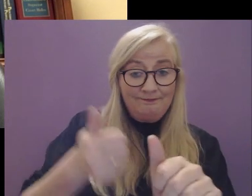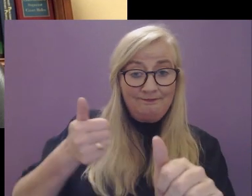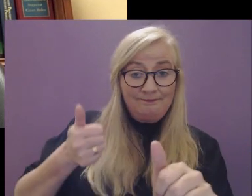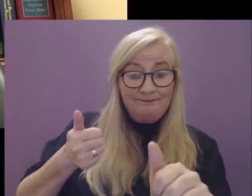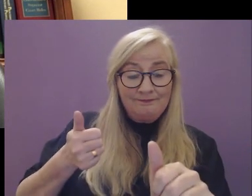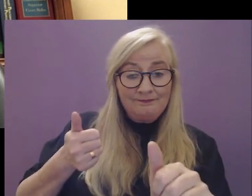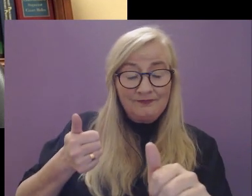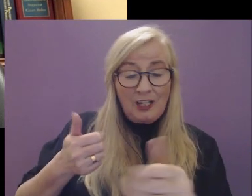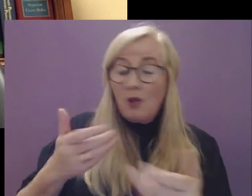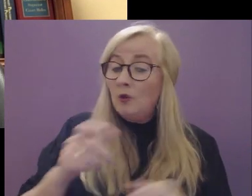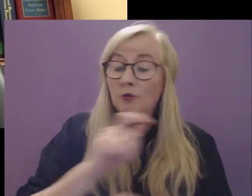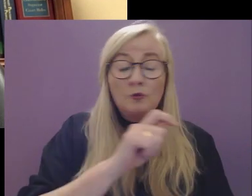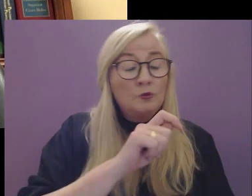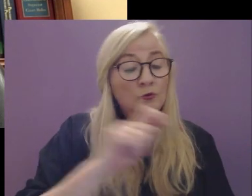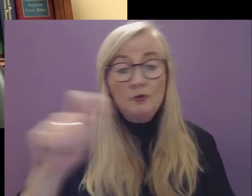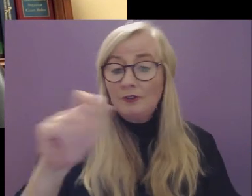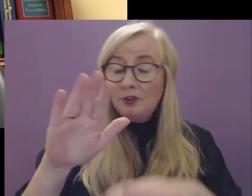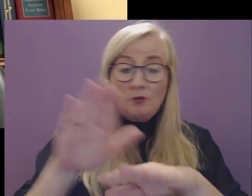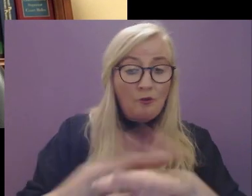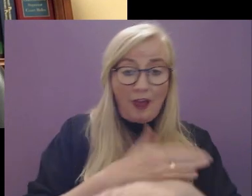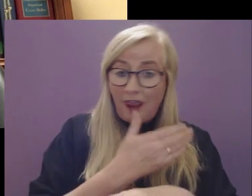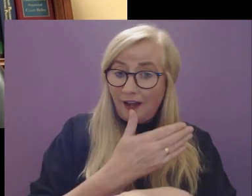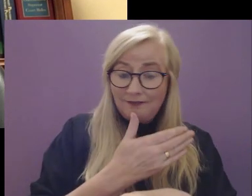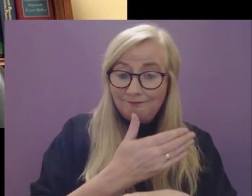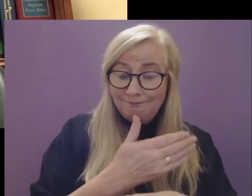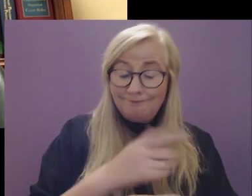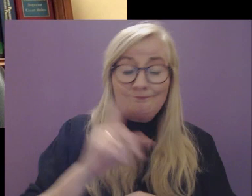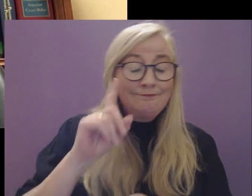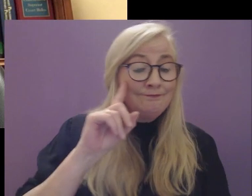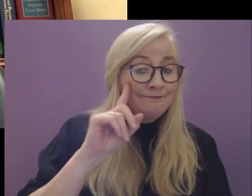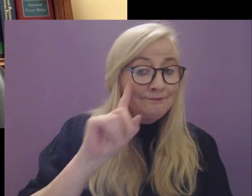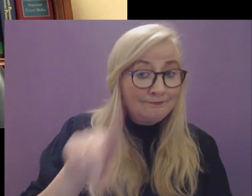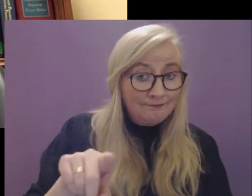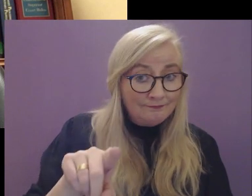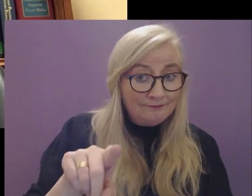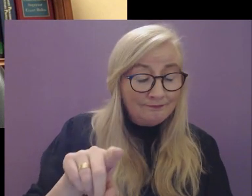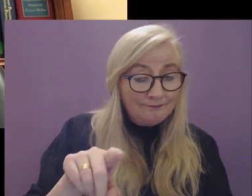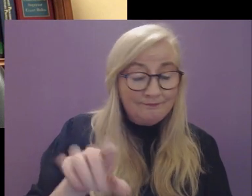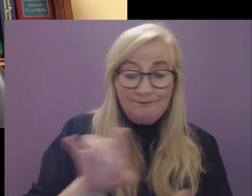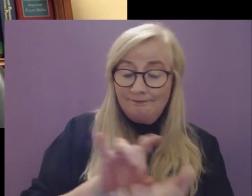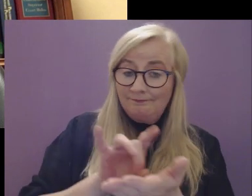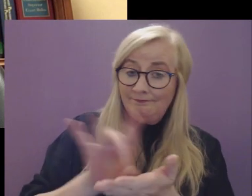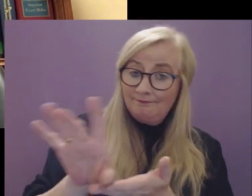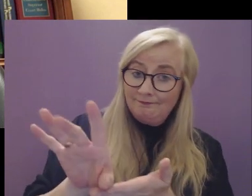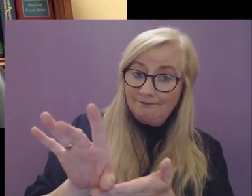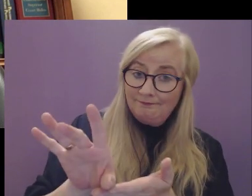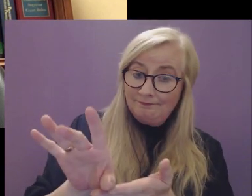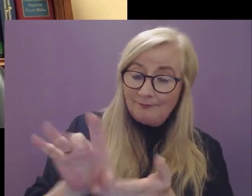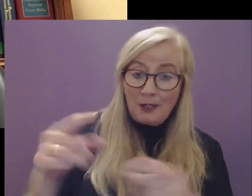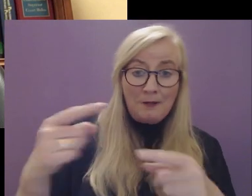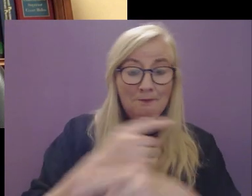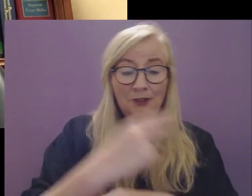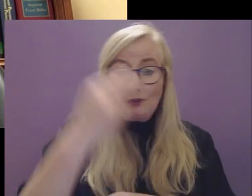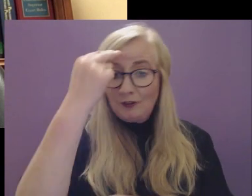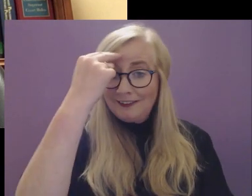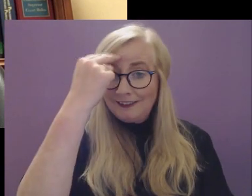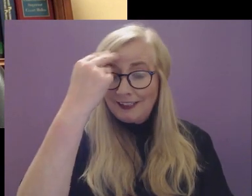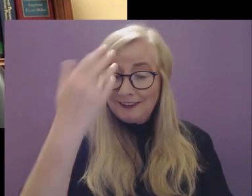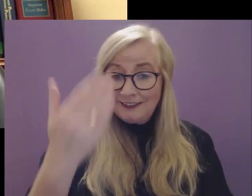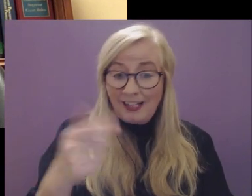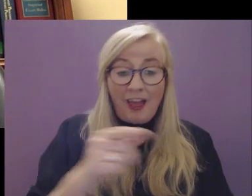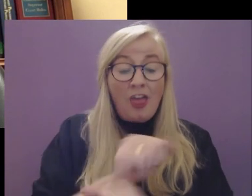behind. For far too long, they have been ignored, neglected and misunderstood